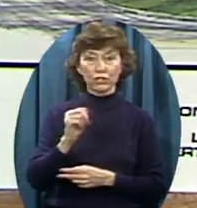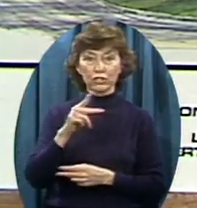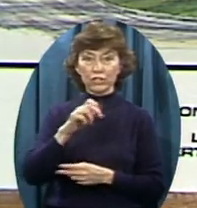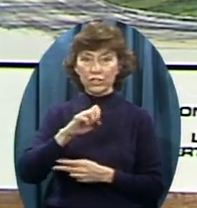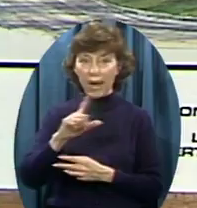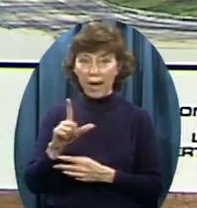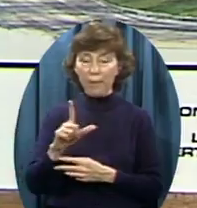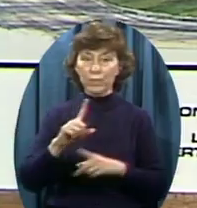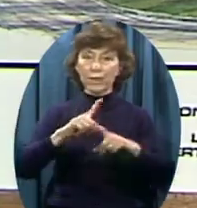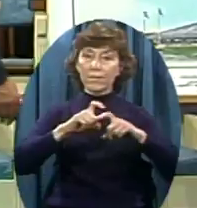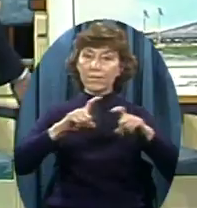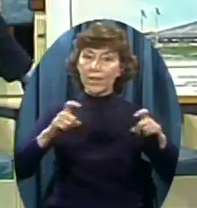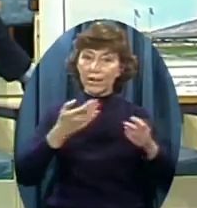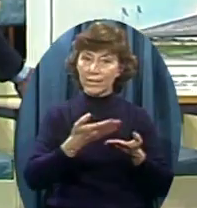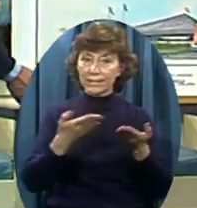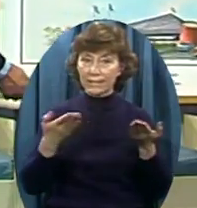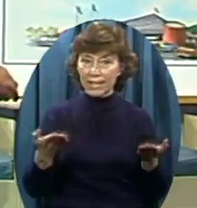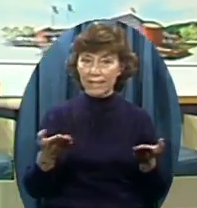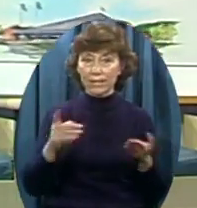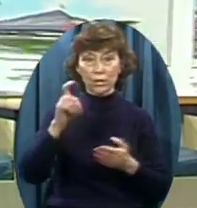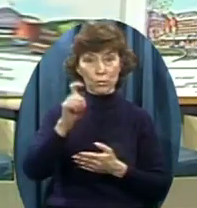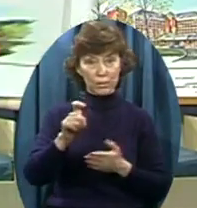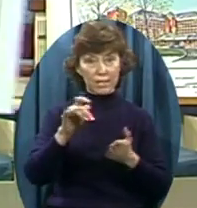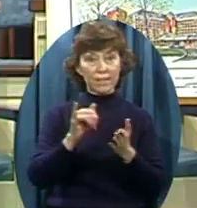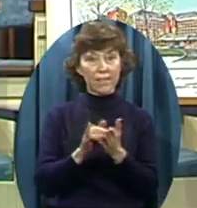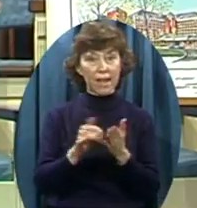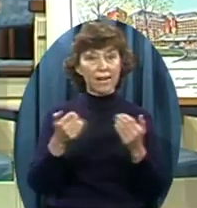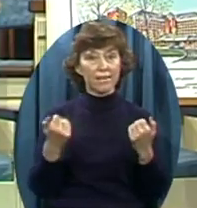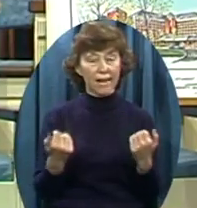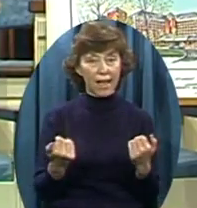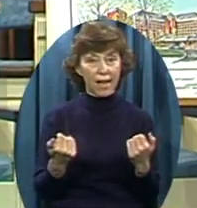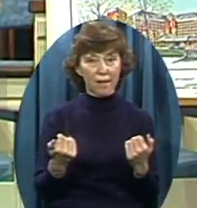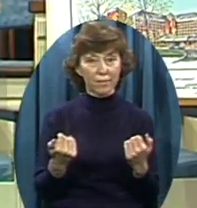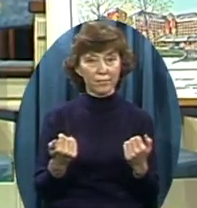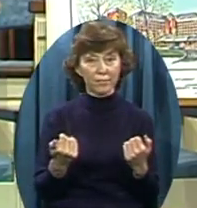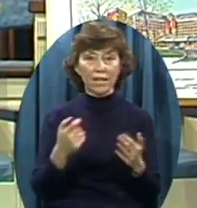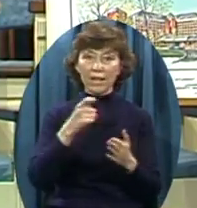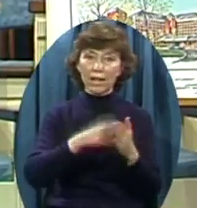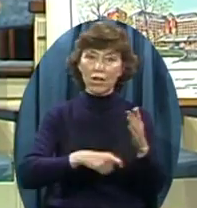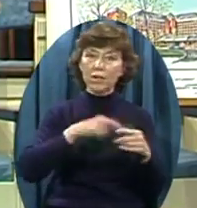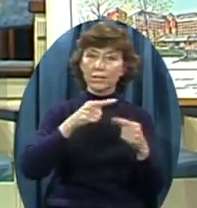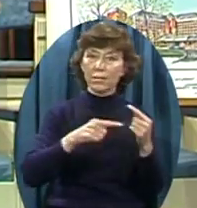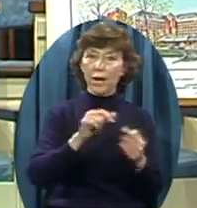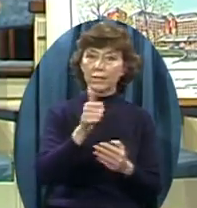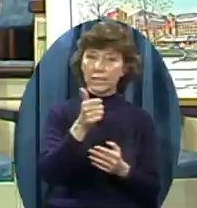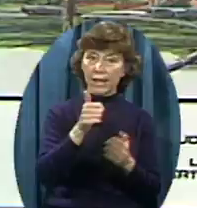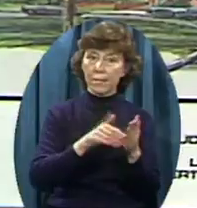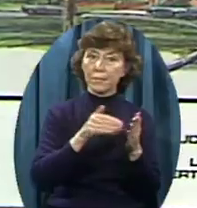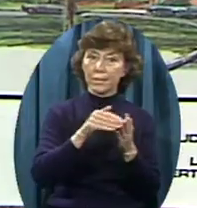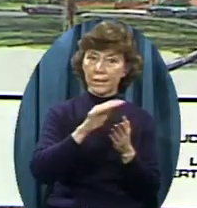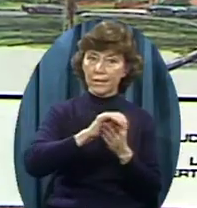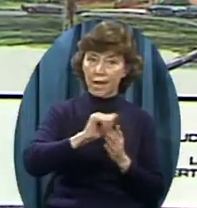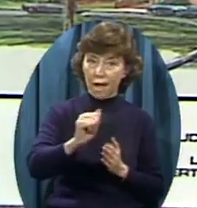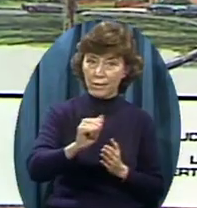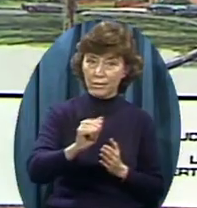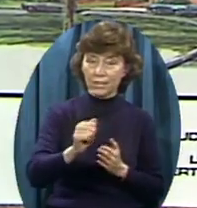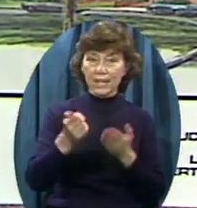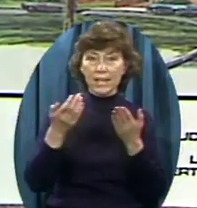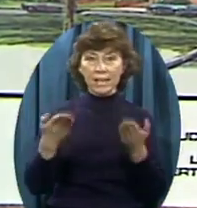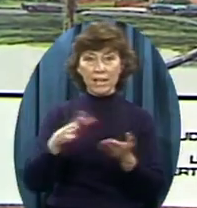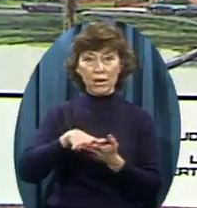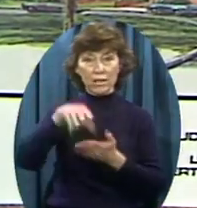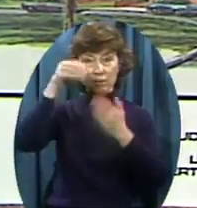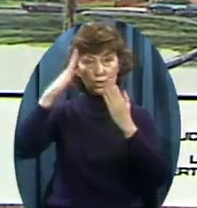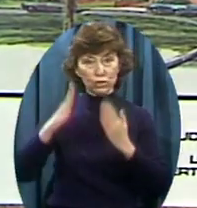athletic happenings Et cetera So badly needed Right now That cost 10 or 12 million dollars By the way This is the student life